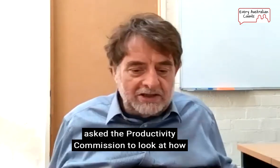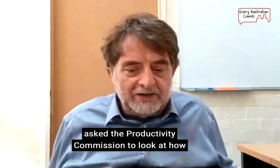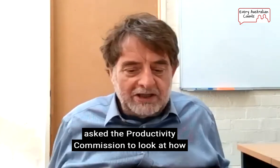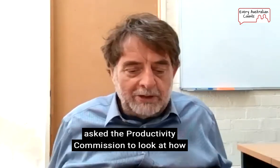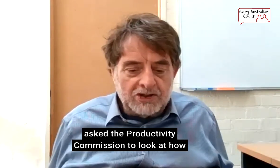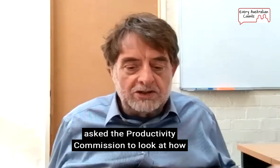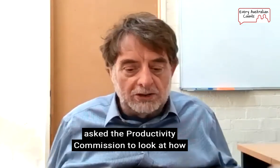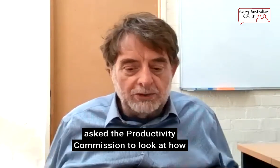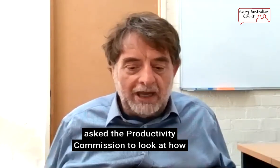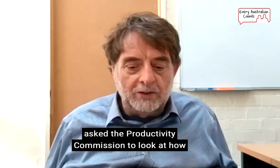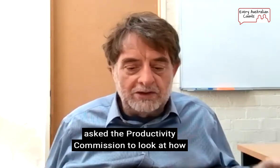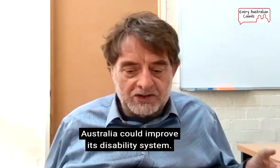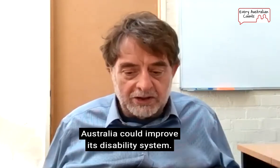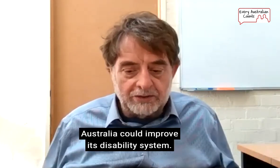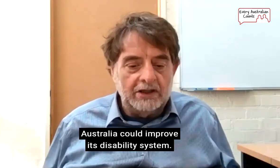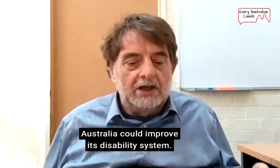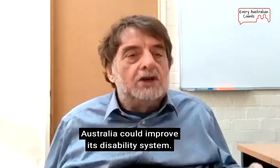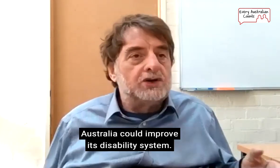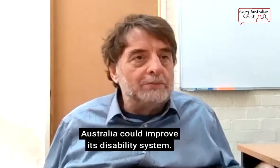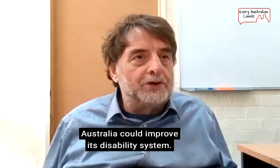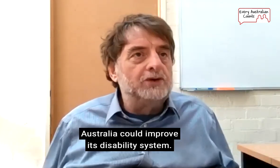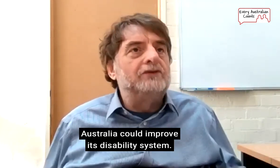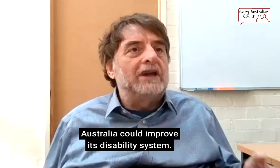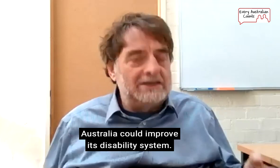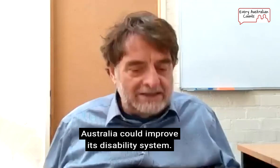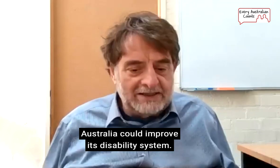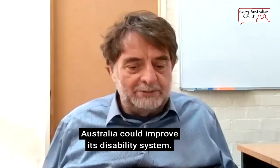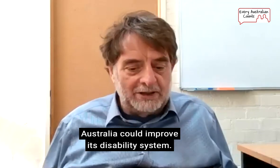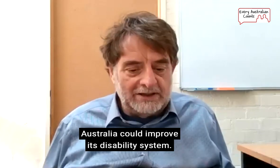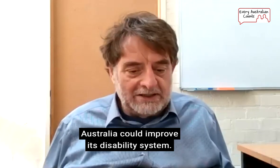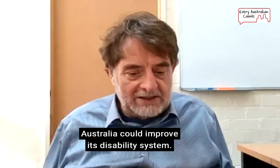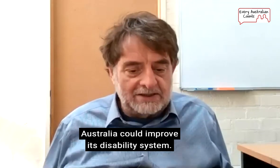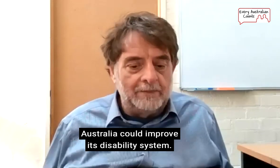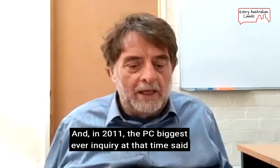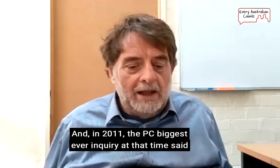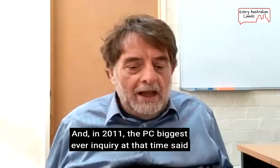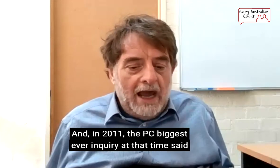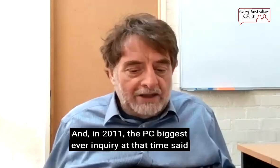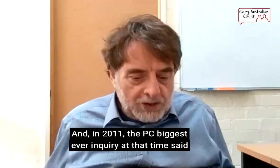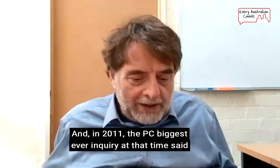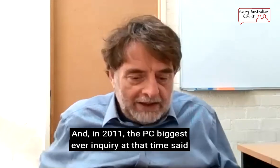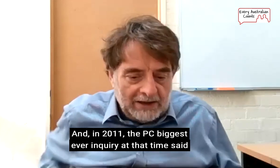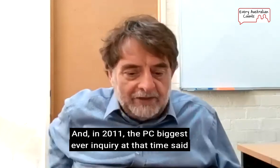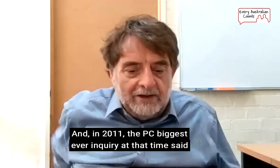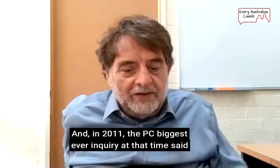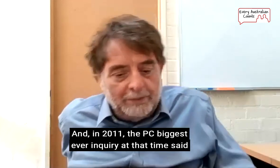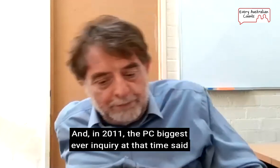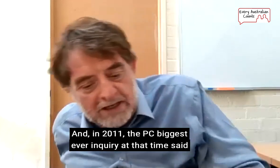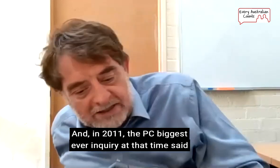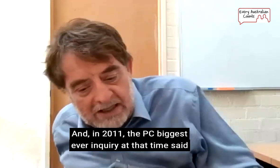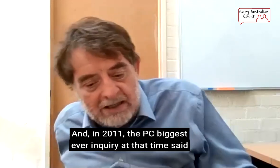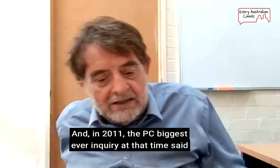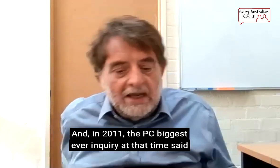the Productivity Commission to look at how Australia could improve its disability system. And in 2011,